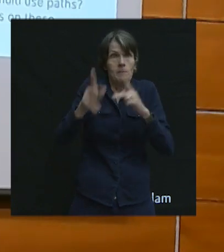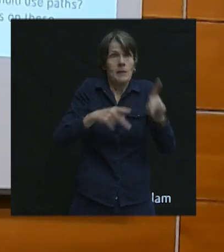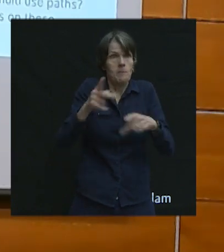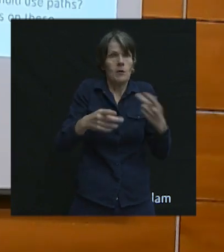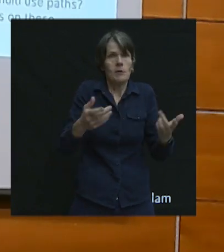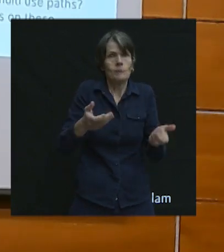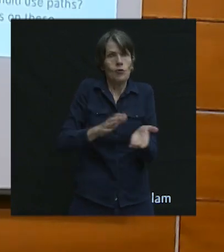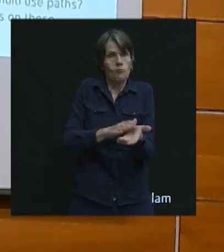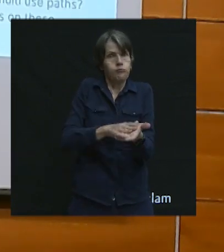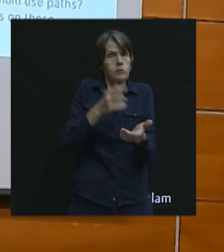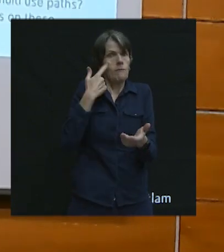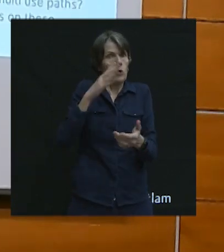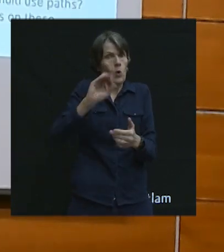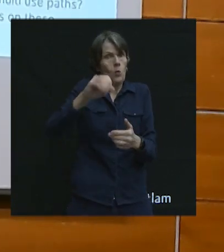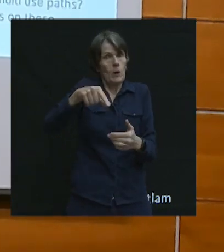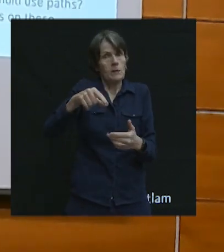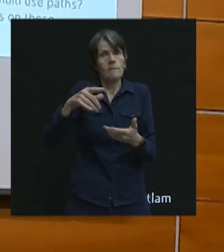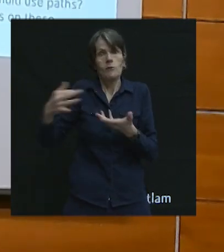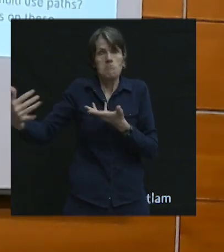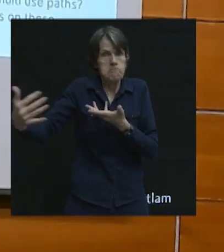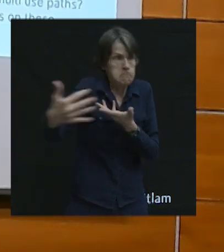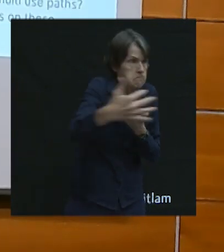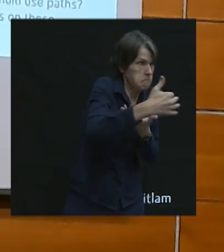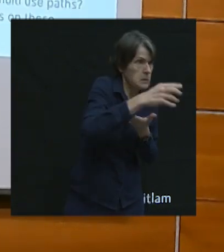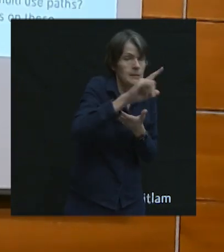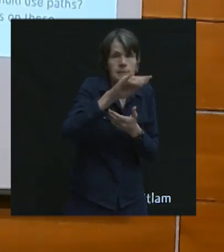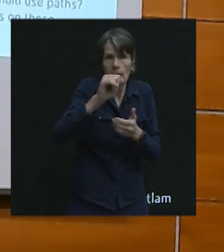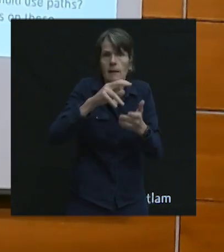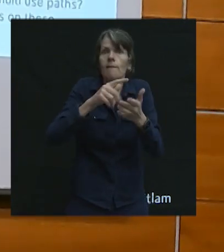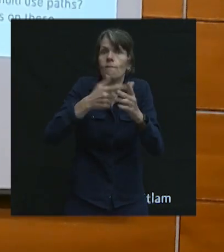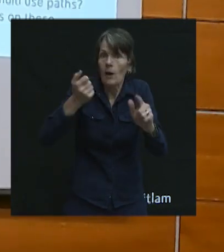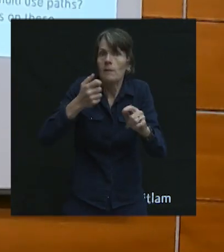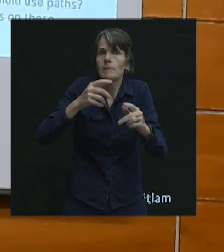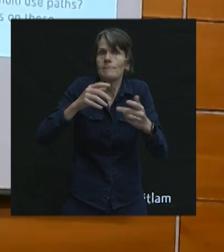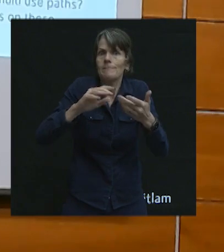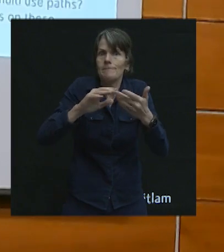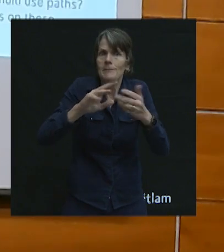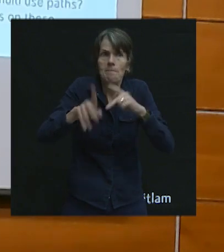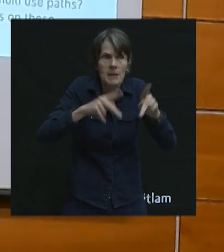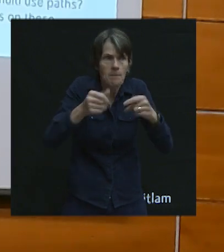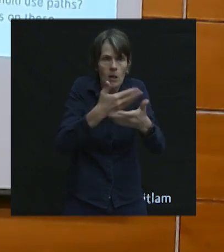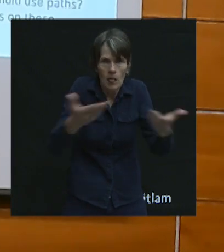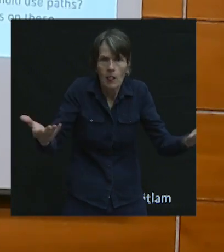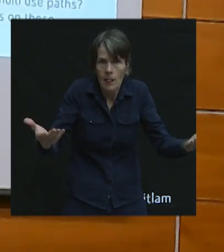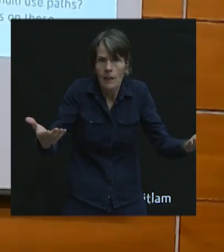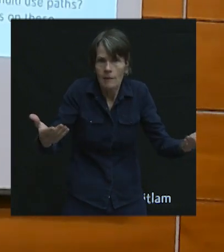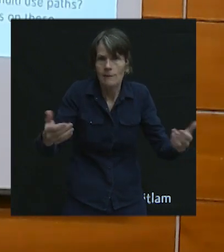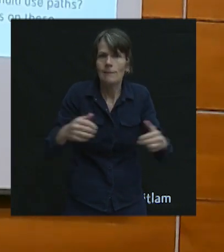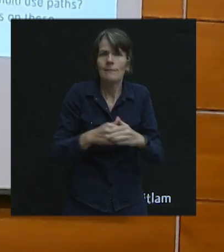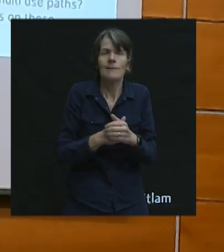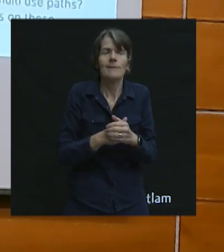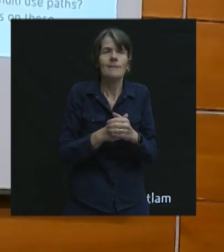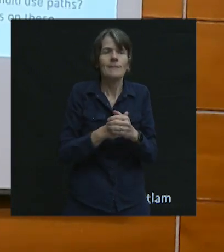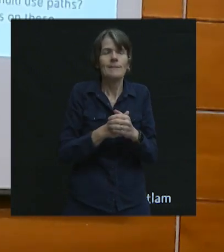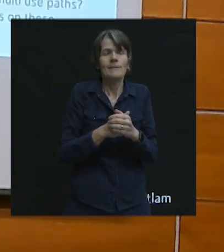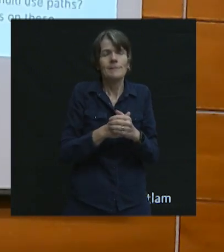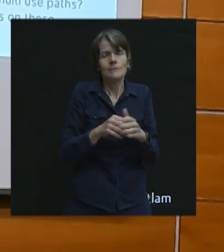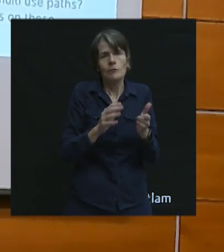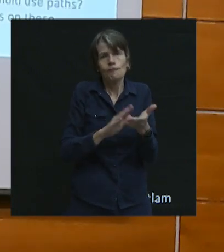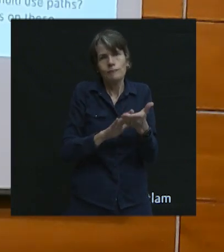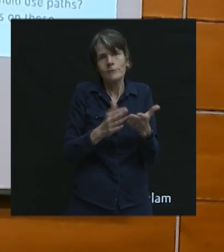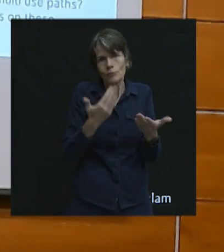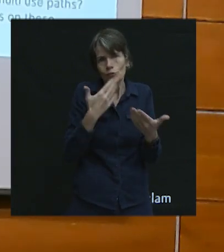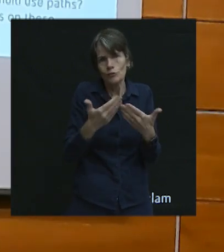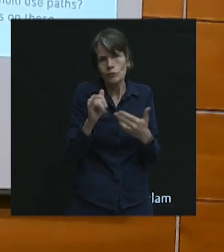it's good on them for going out to get that kind of data to bring into it as well as their consultation efforts and I think that's excellent.